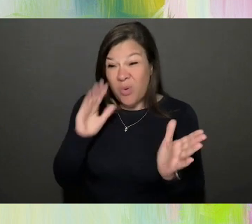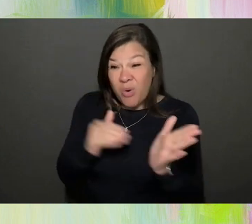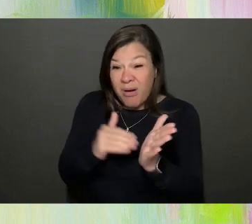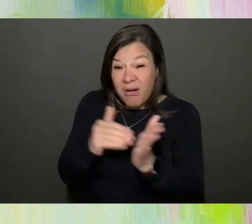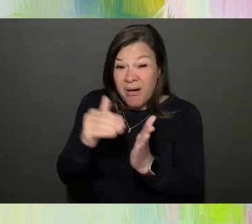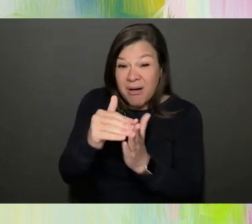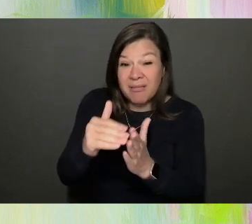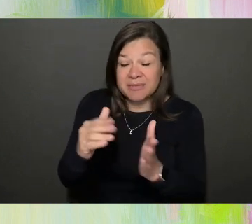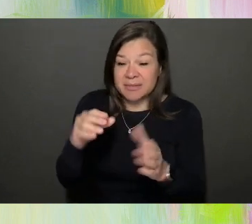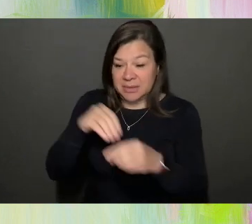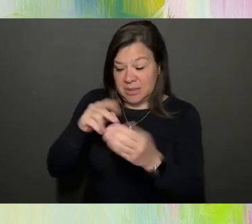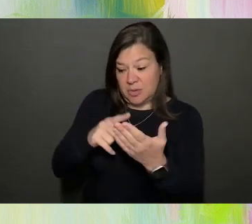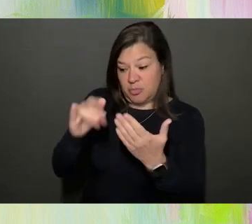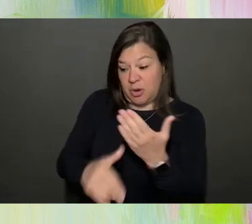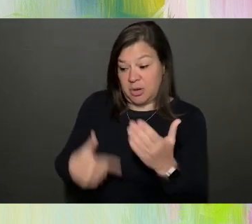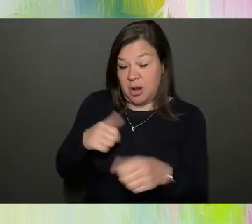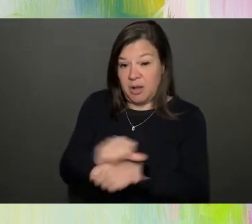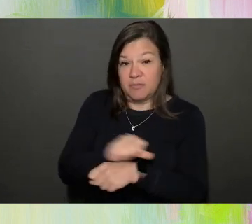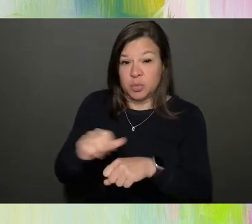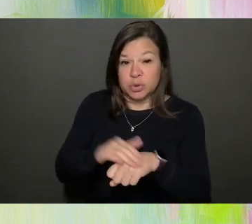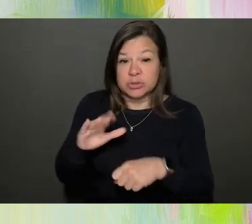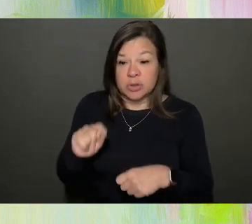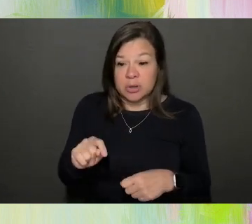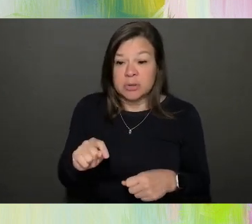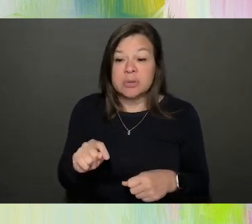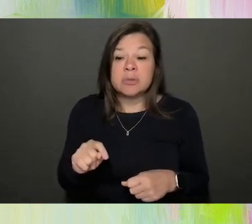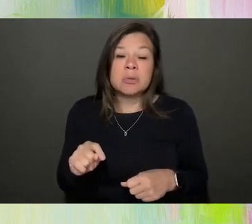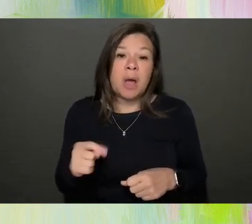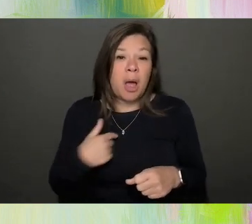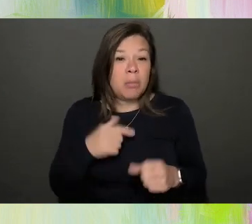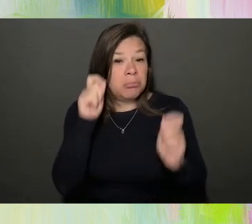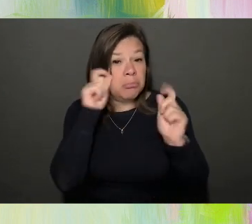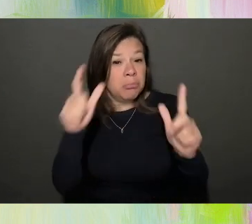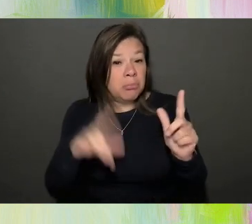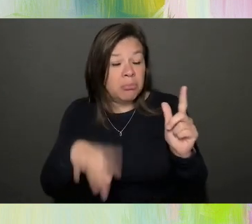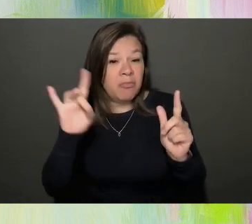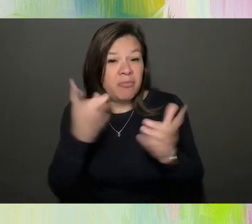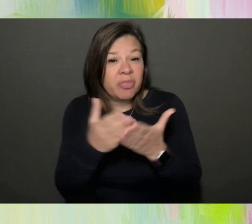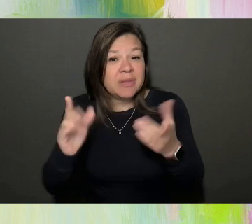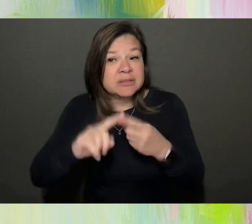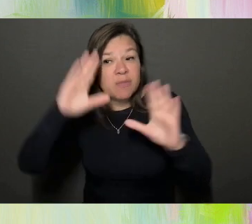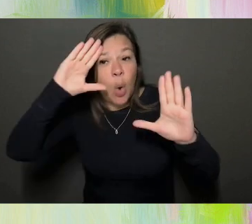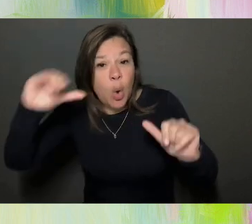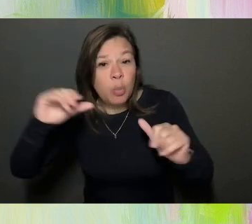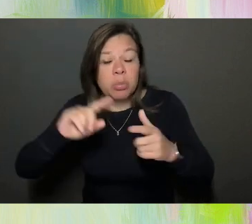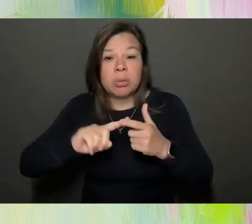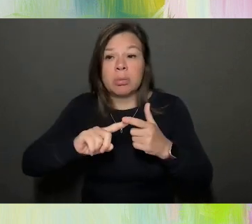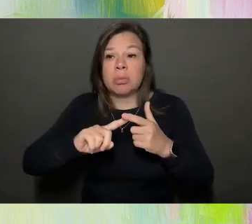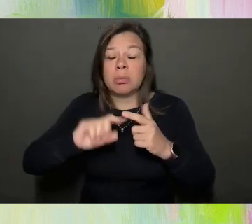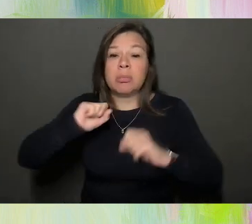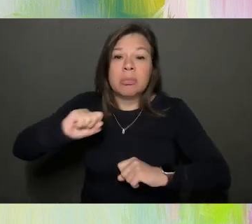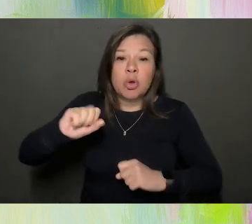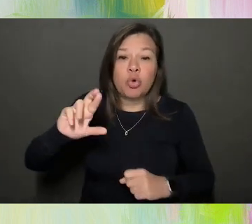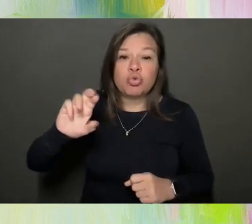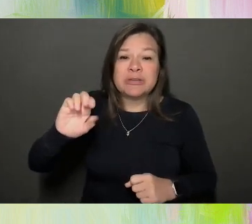couple of projects that I've worked on, I've been really surprised to find, you know, themes of hope and resiliency in really dark times.